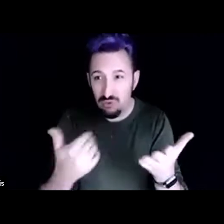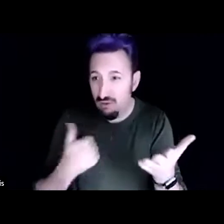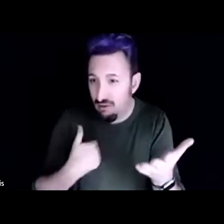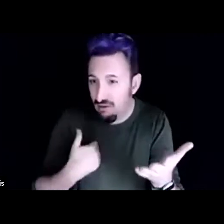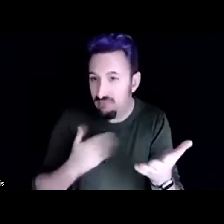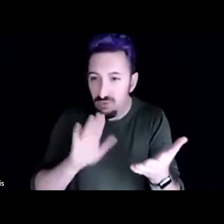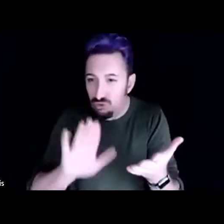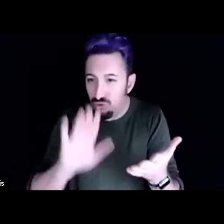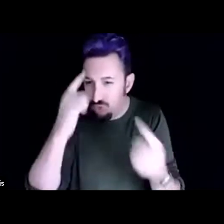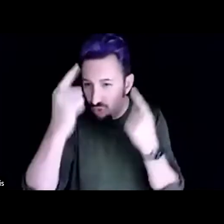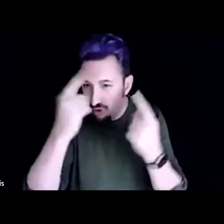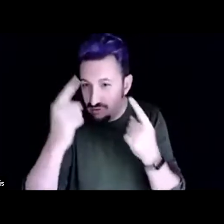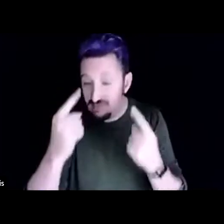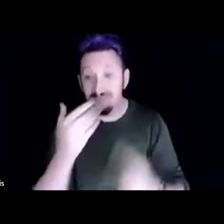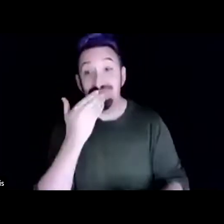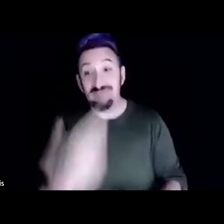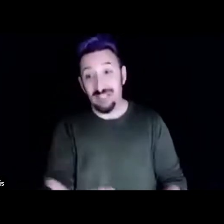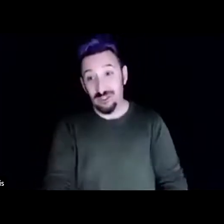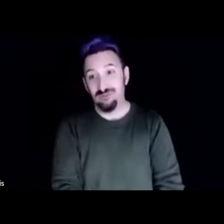for taking the question